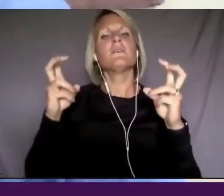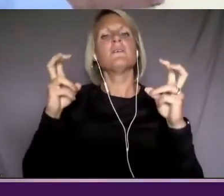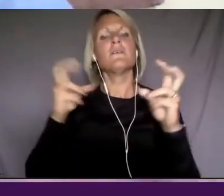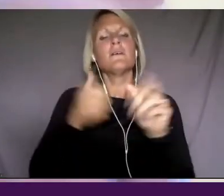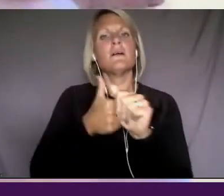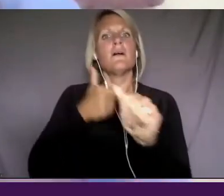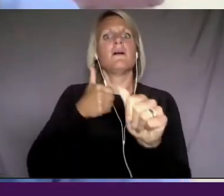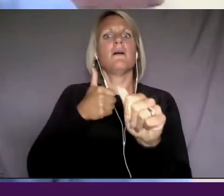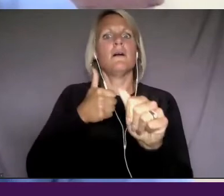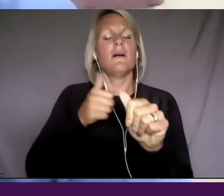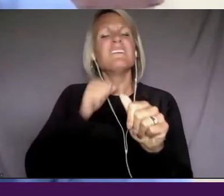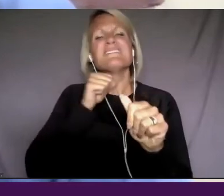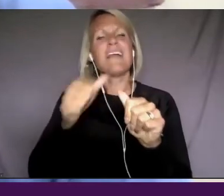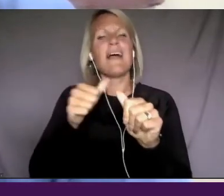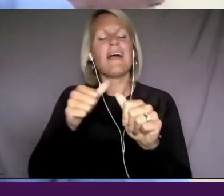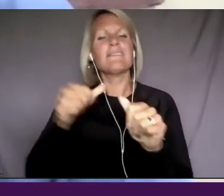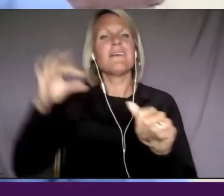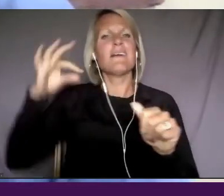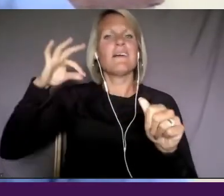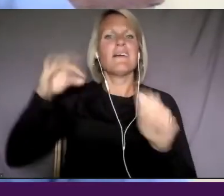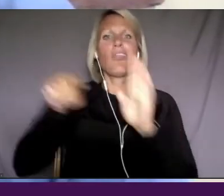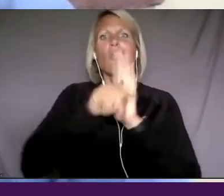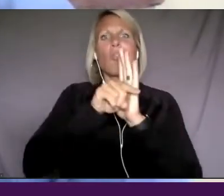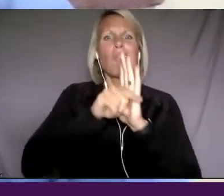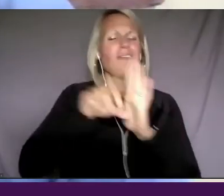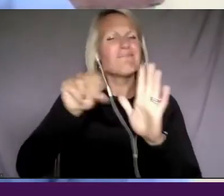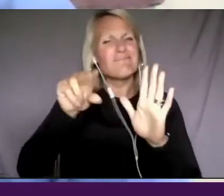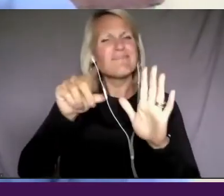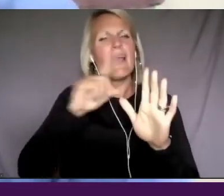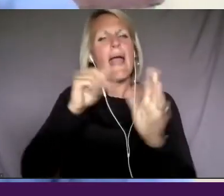But we're going to just leave by saying, uh,